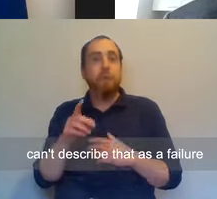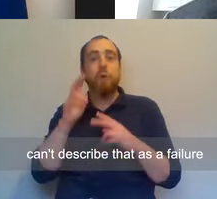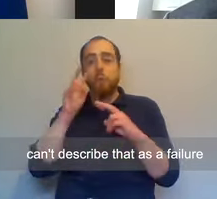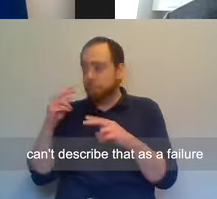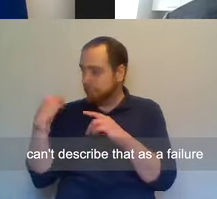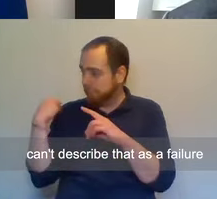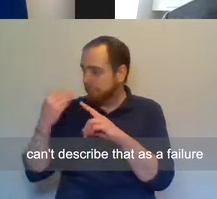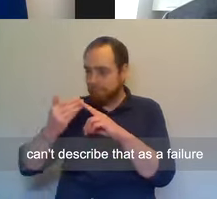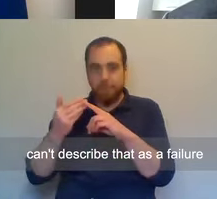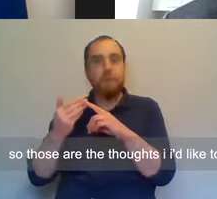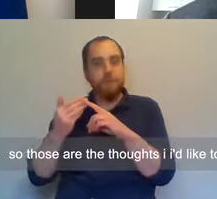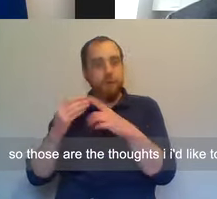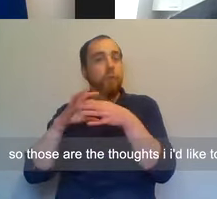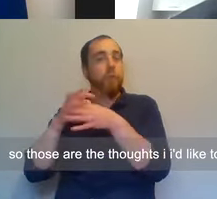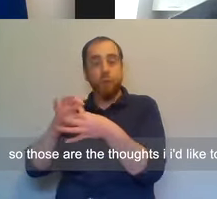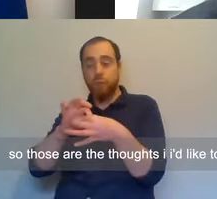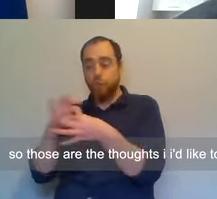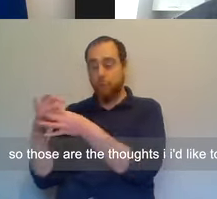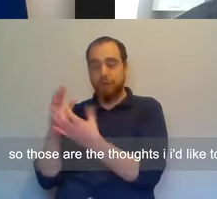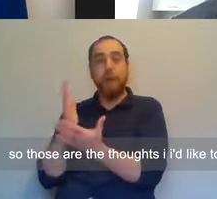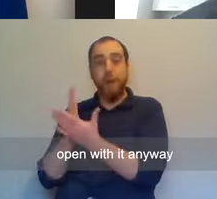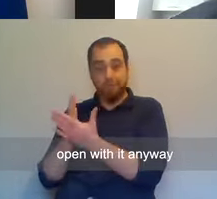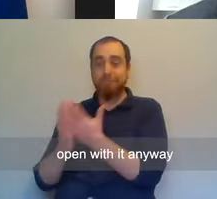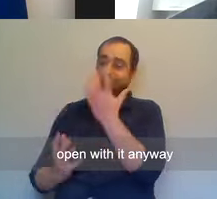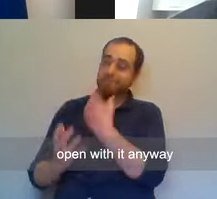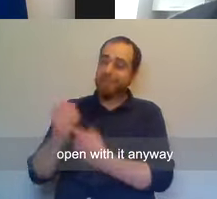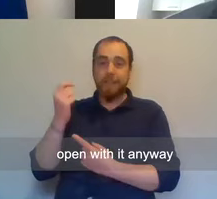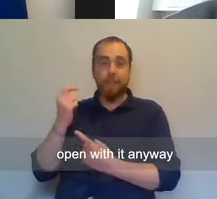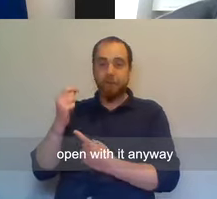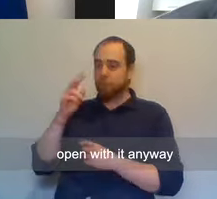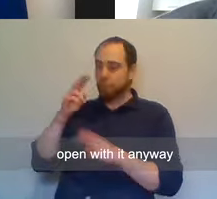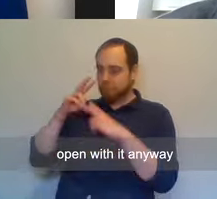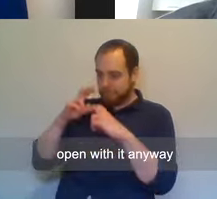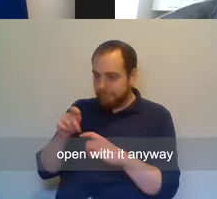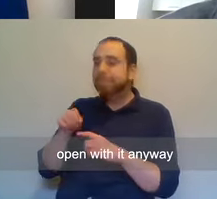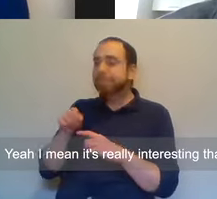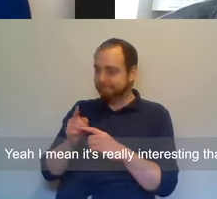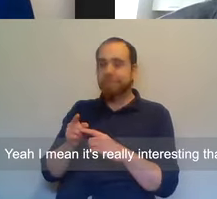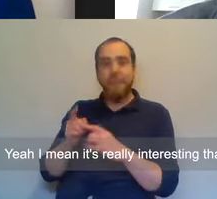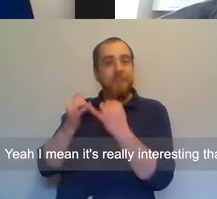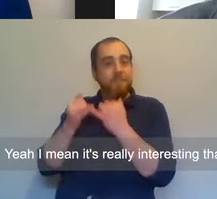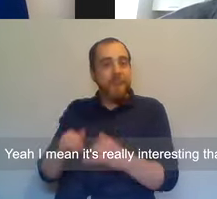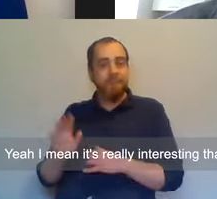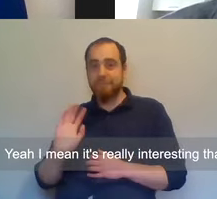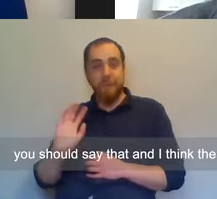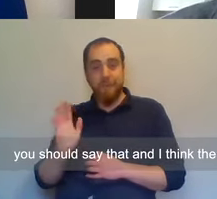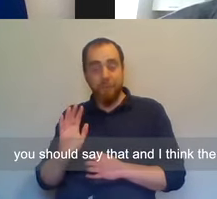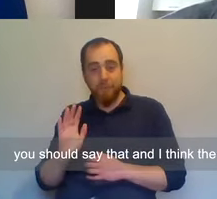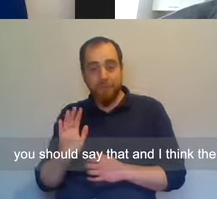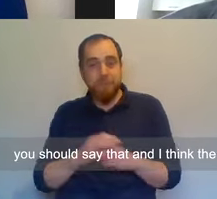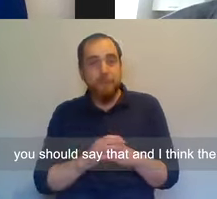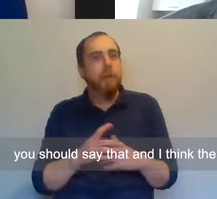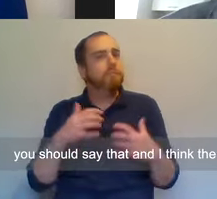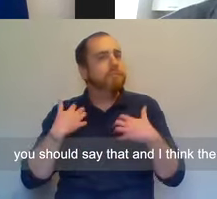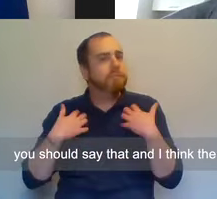describe that as a failure. So those are the thoughts I'd like to open with at any rate, Sarah. Yeah, I mean, it's really interesting that you